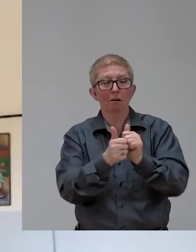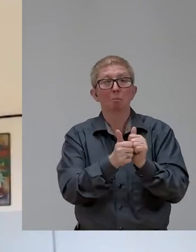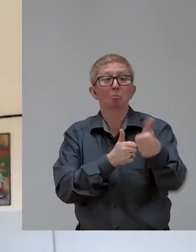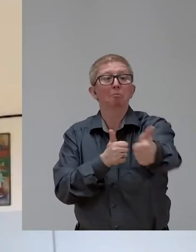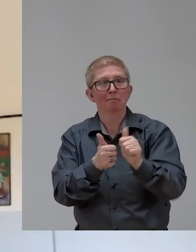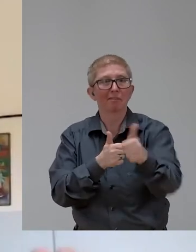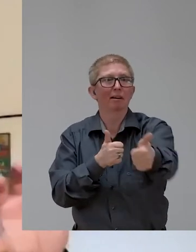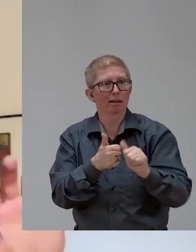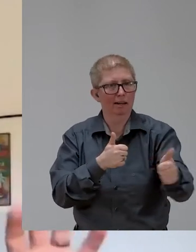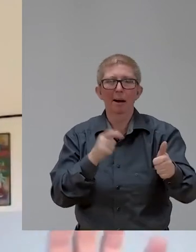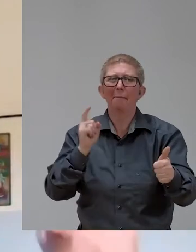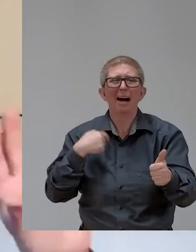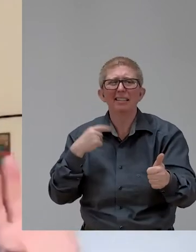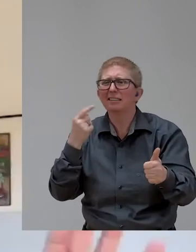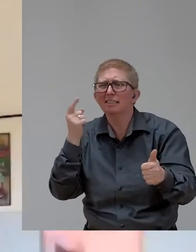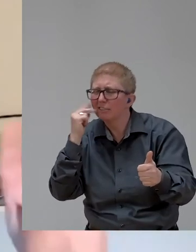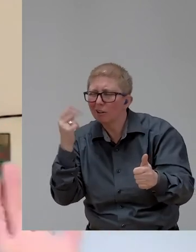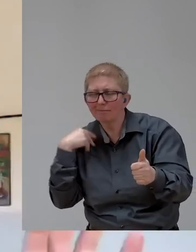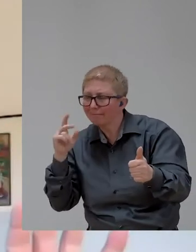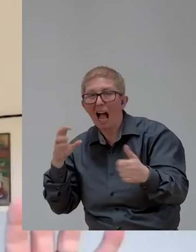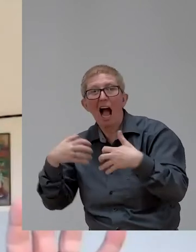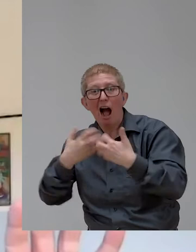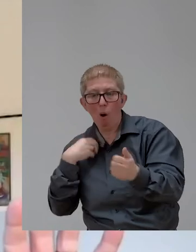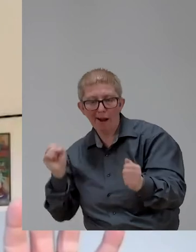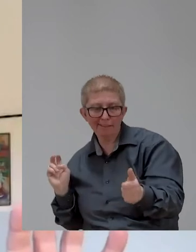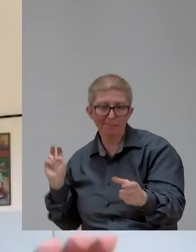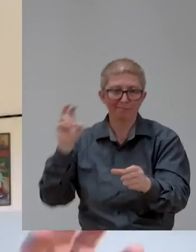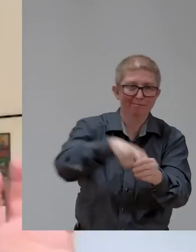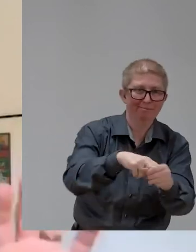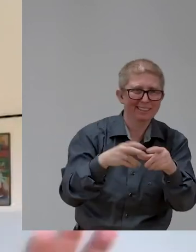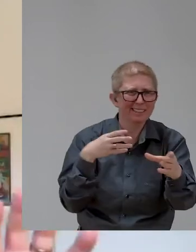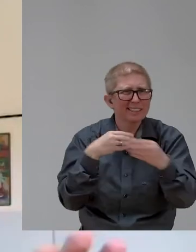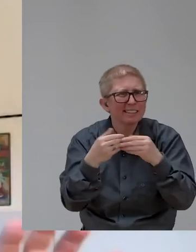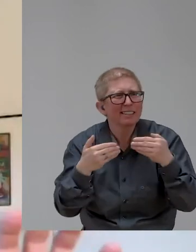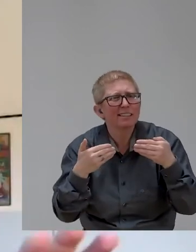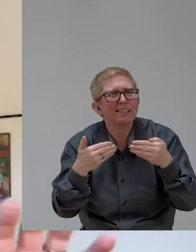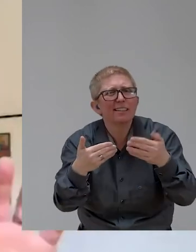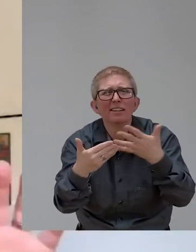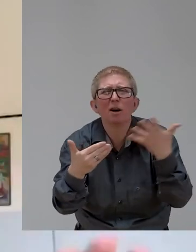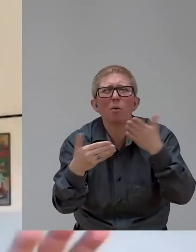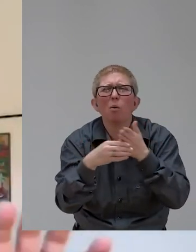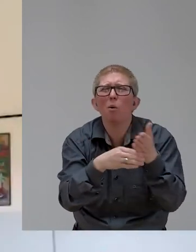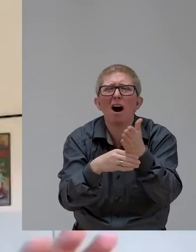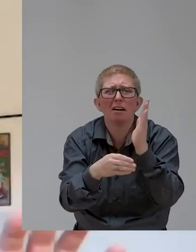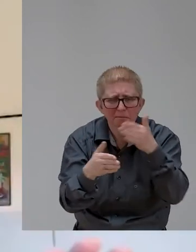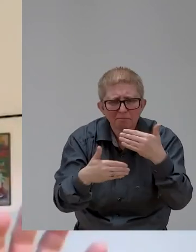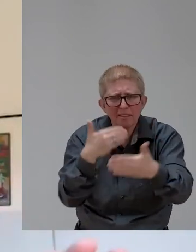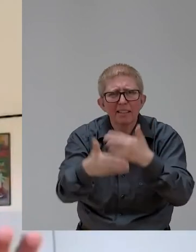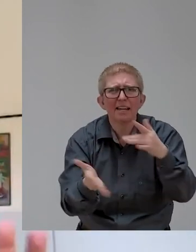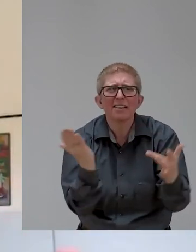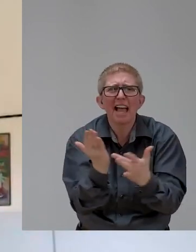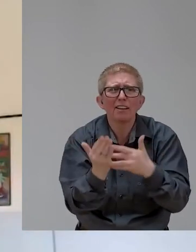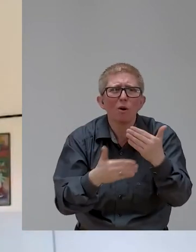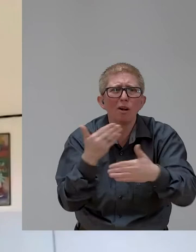we can see that's where a lot of the energy and the attention is going to go now. Let's make sure disability comes out within